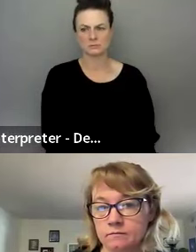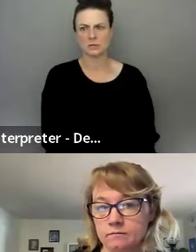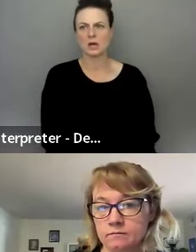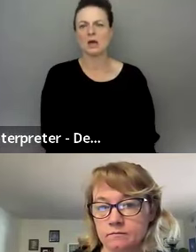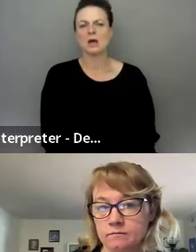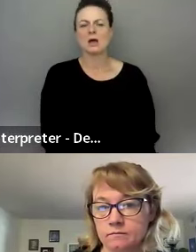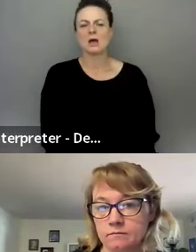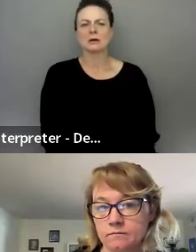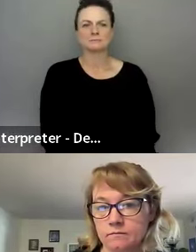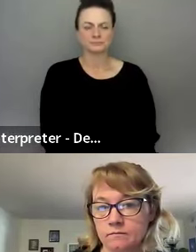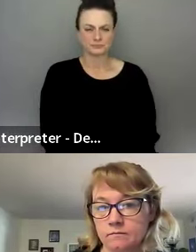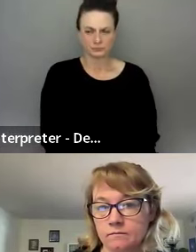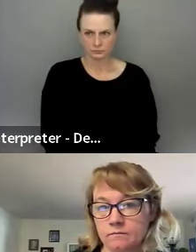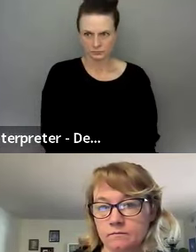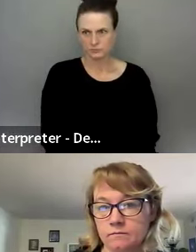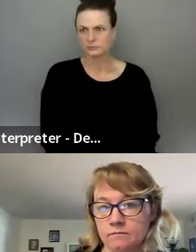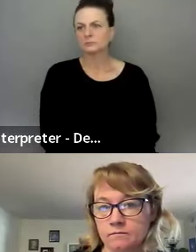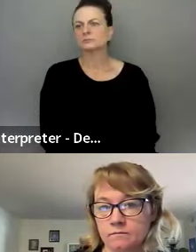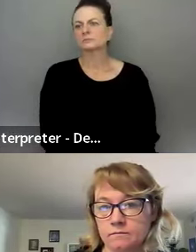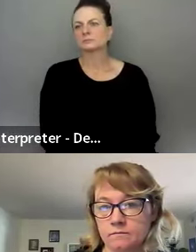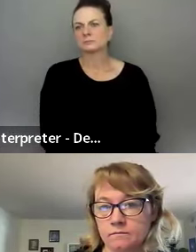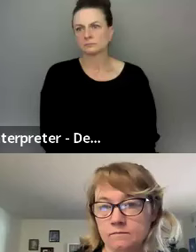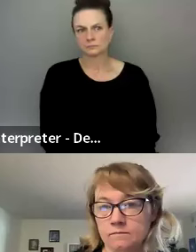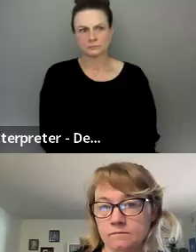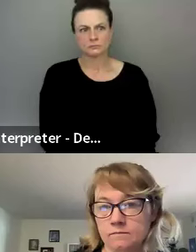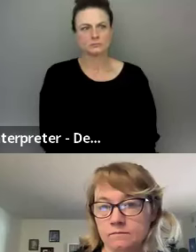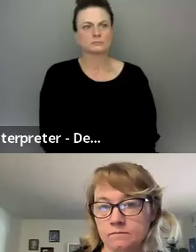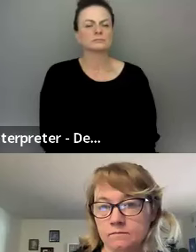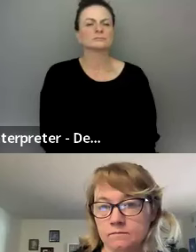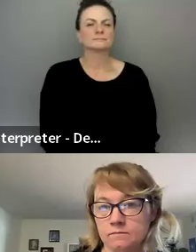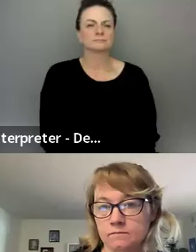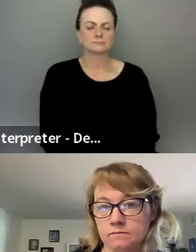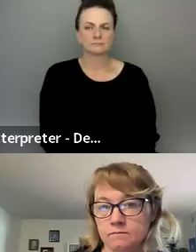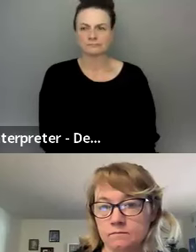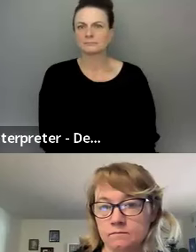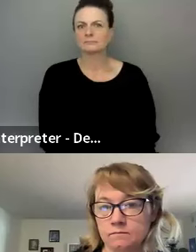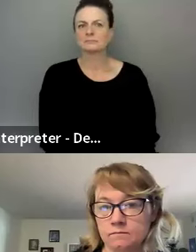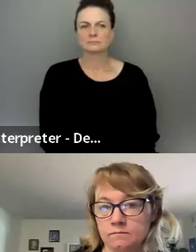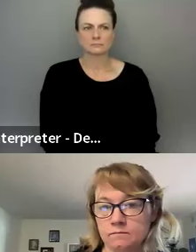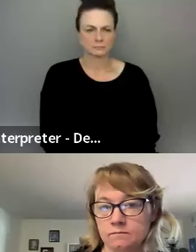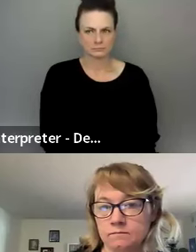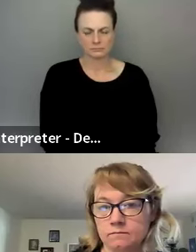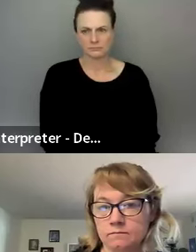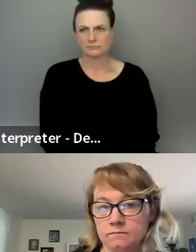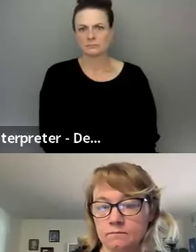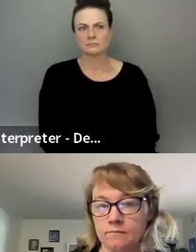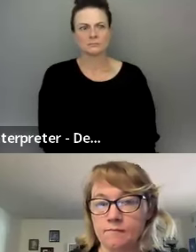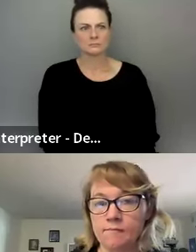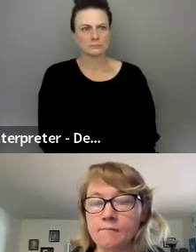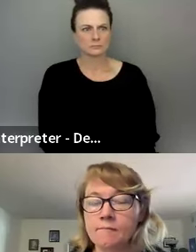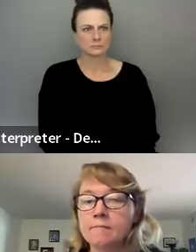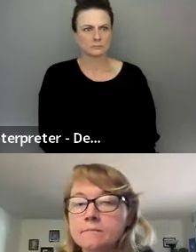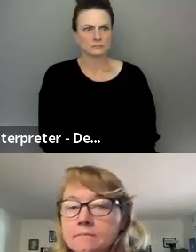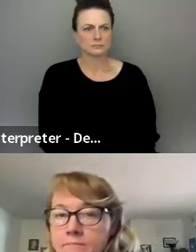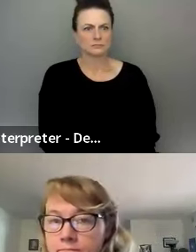groups and the first group needs to, uh, be backstage. And then, uh, I don't know, one of you should put them on,